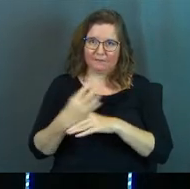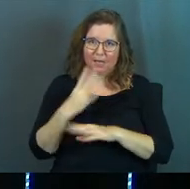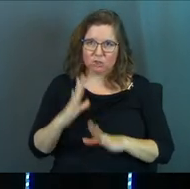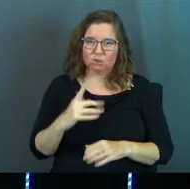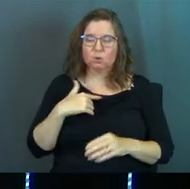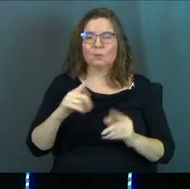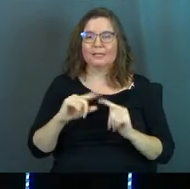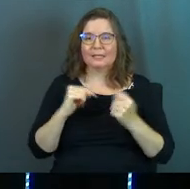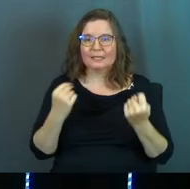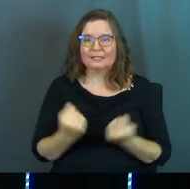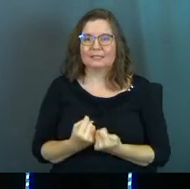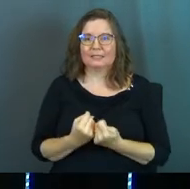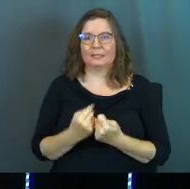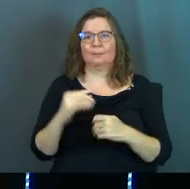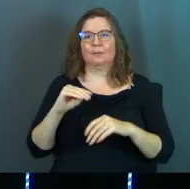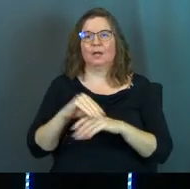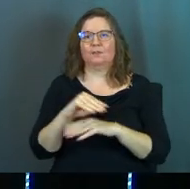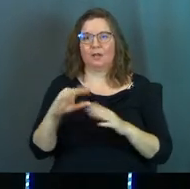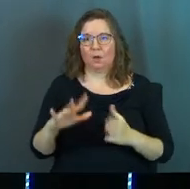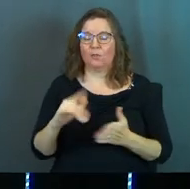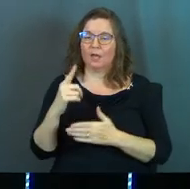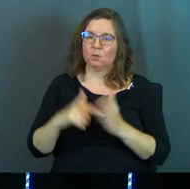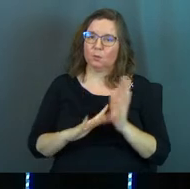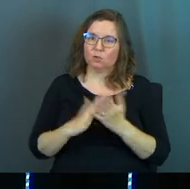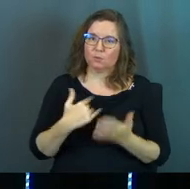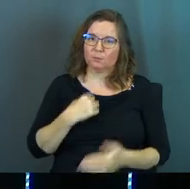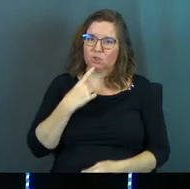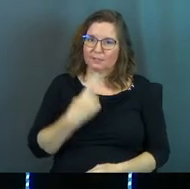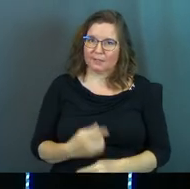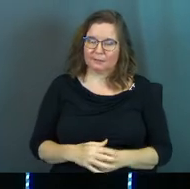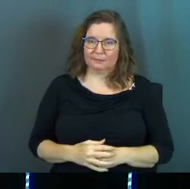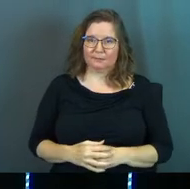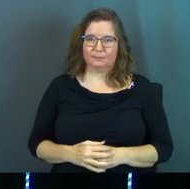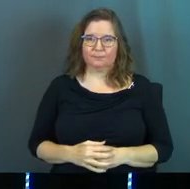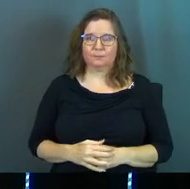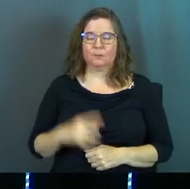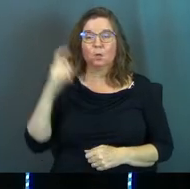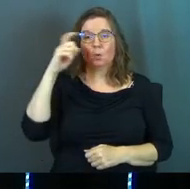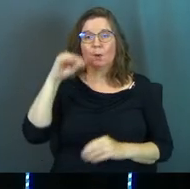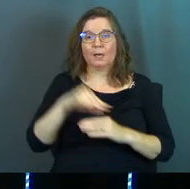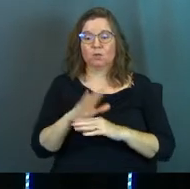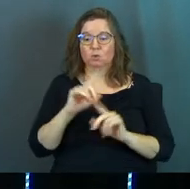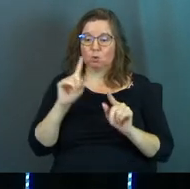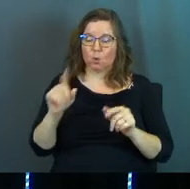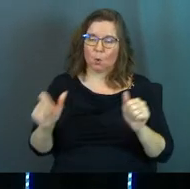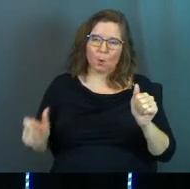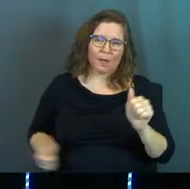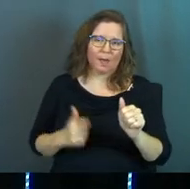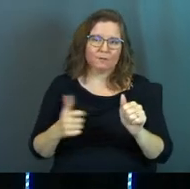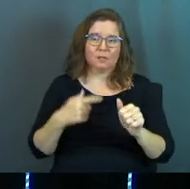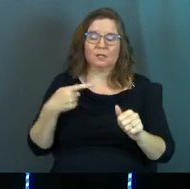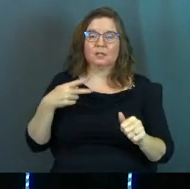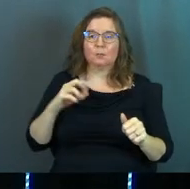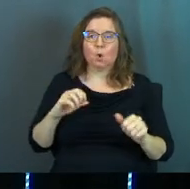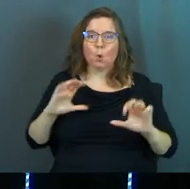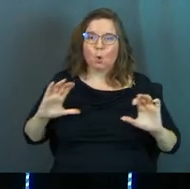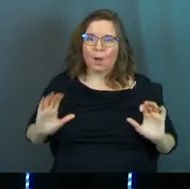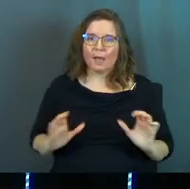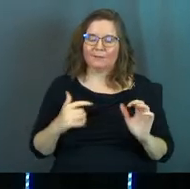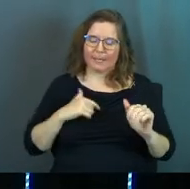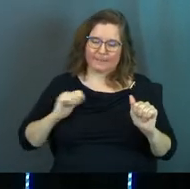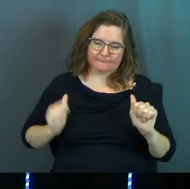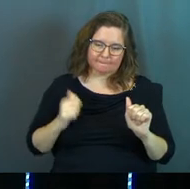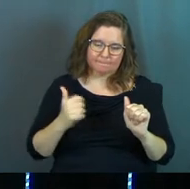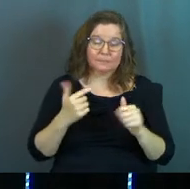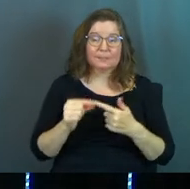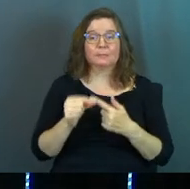You need a team of counselors. That's what the scripture says. Wise counsel. You go after it. This is proactively I